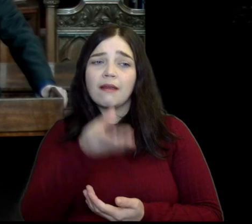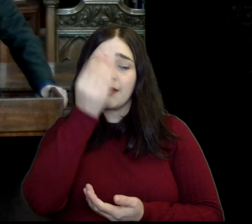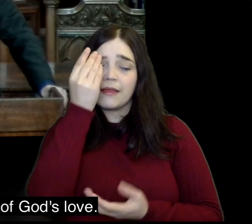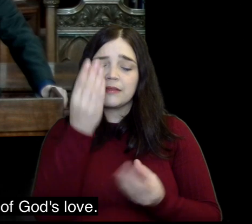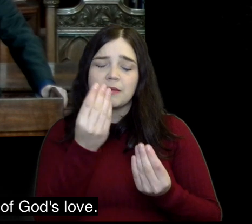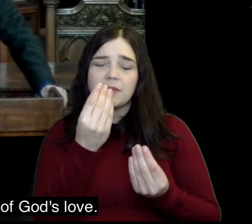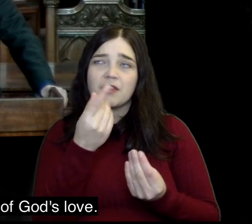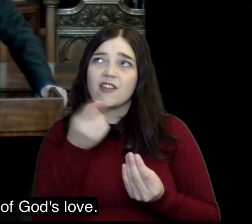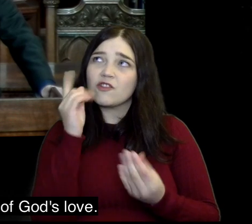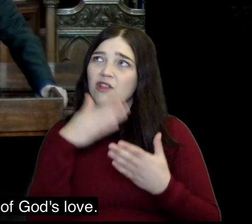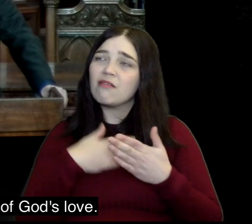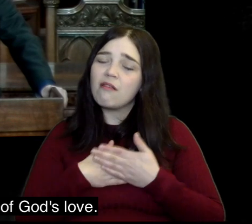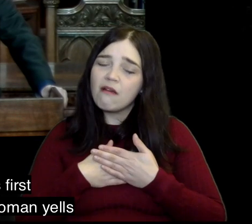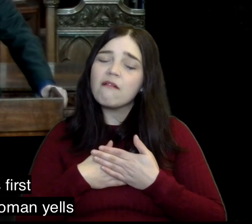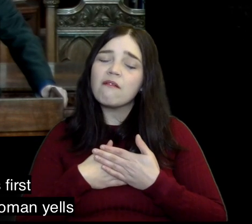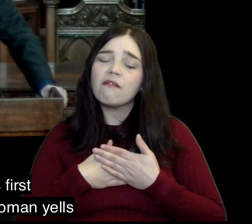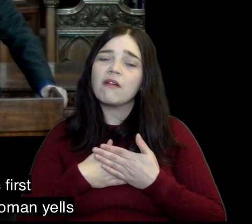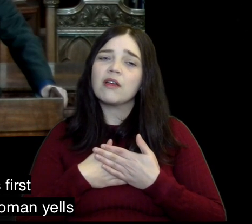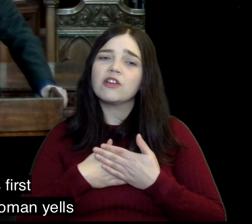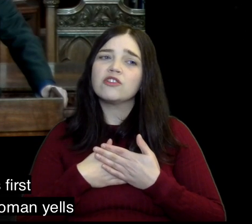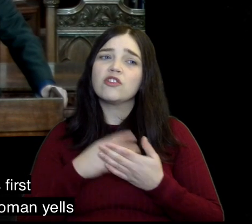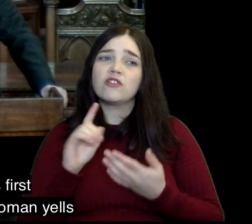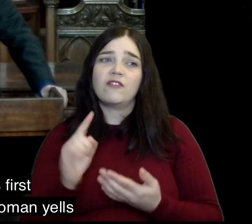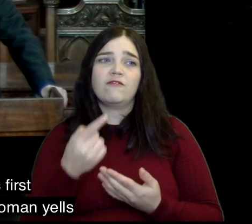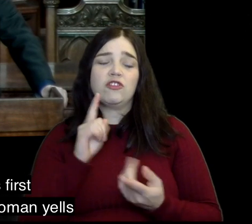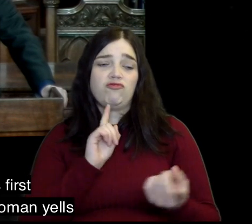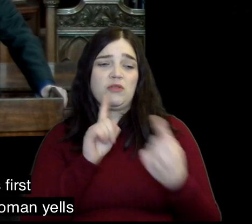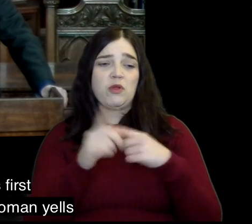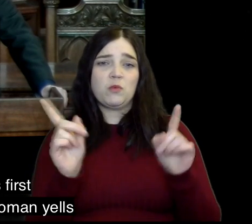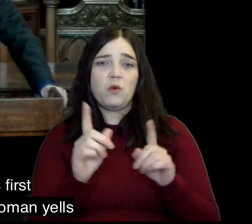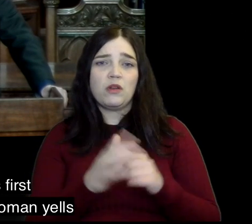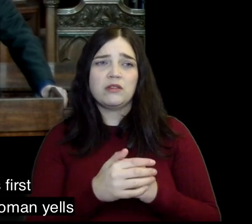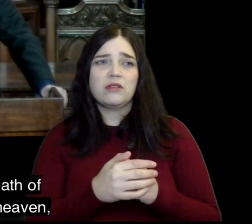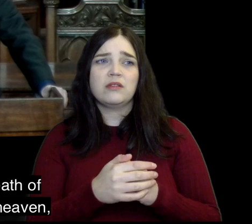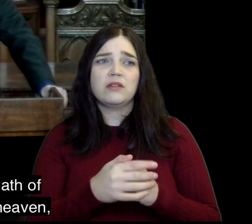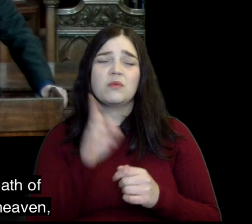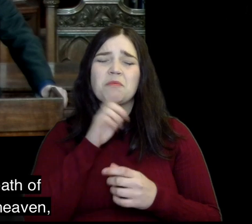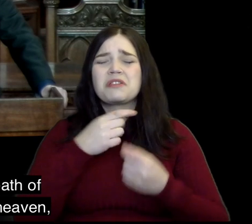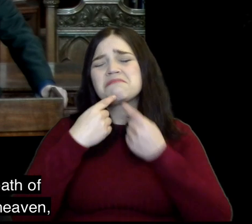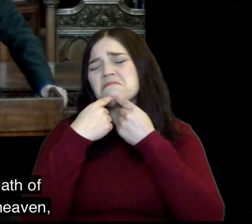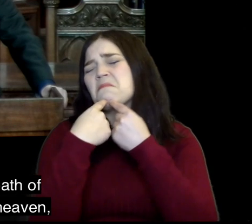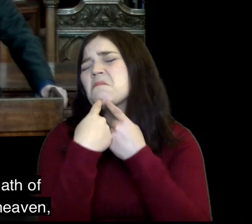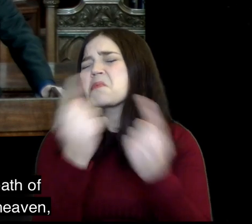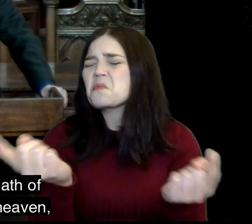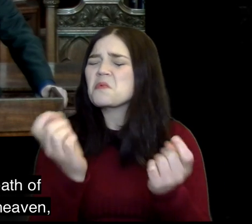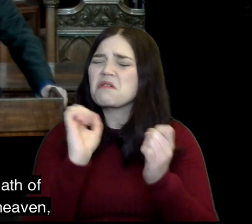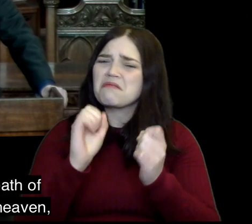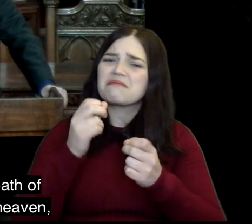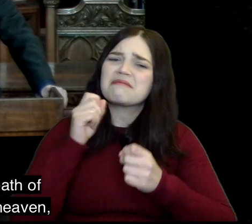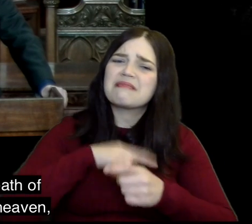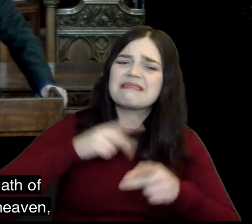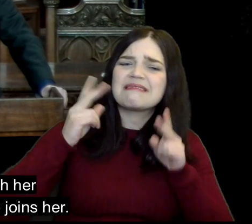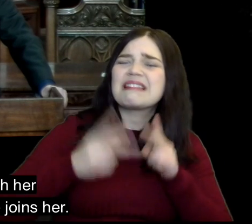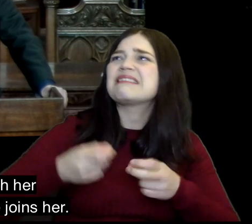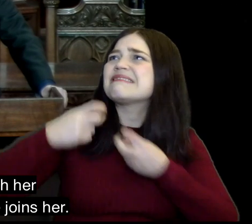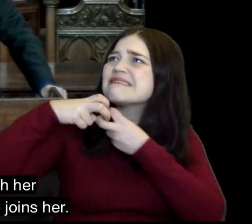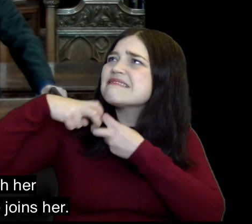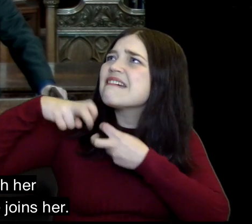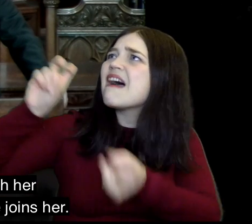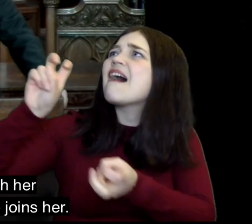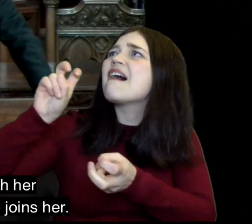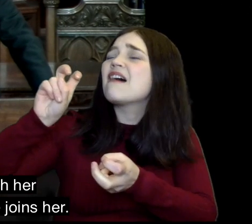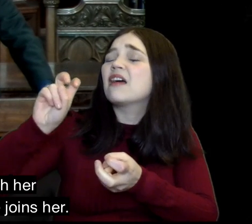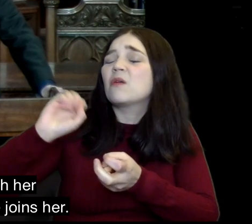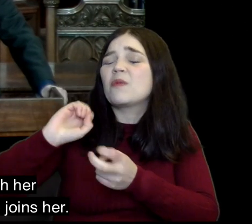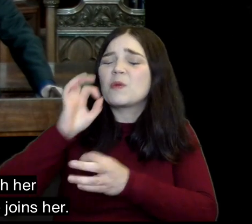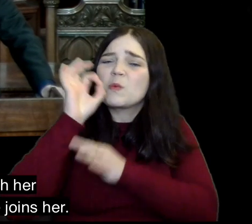shared his life with this widow he learned something of God's love and so Elijah's first response when this woman yells in pain at the